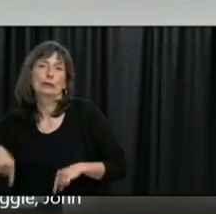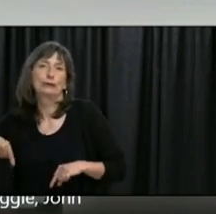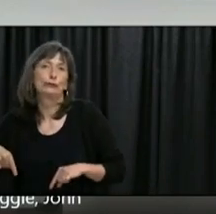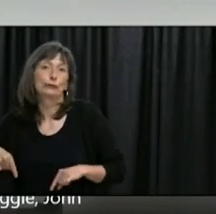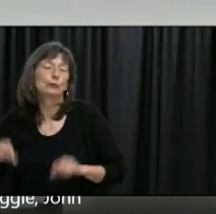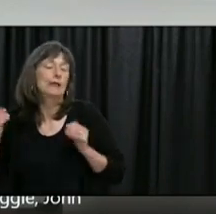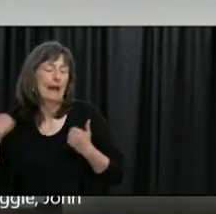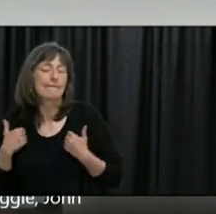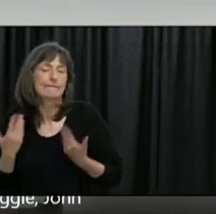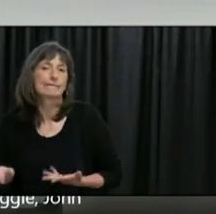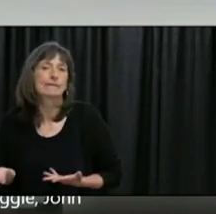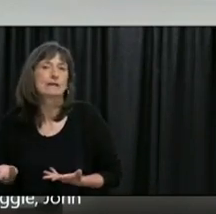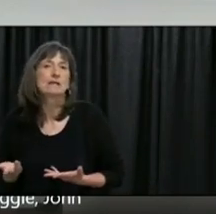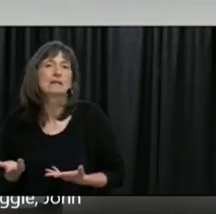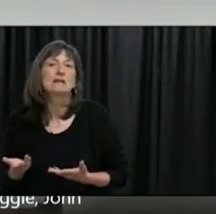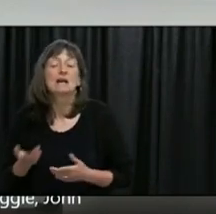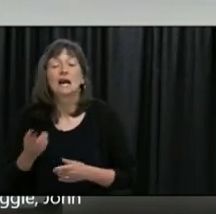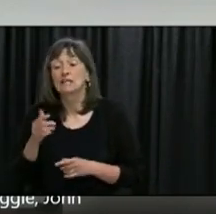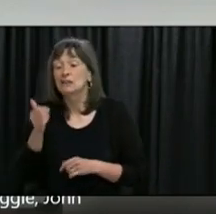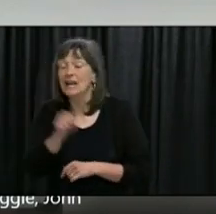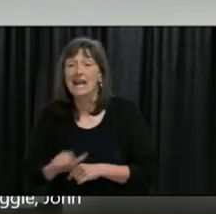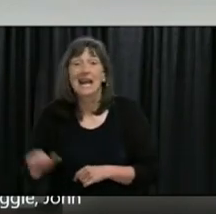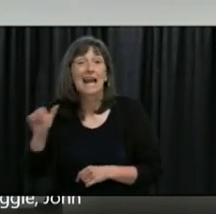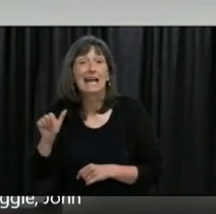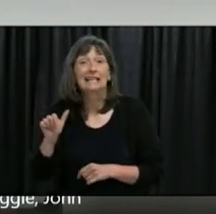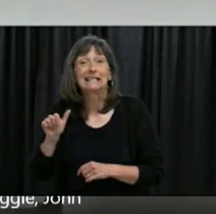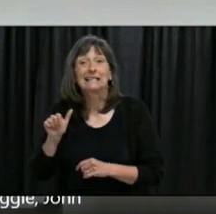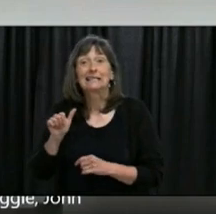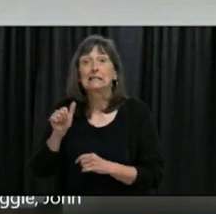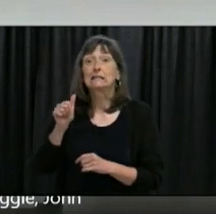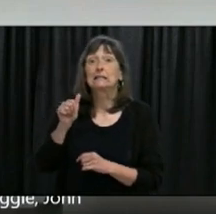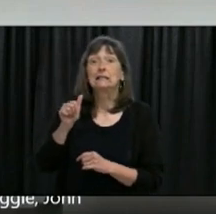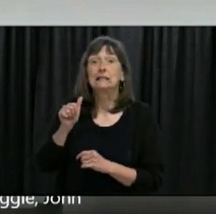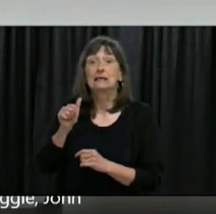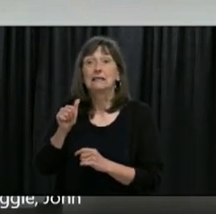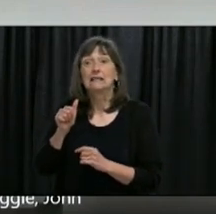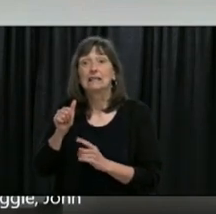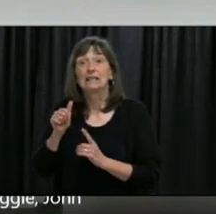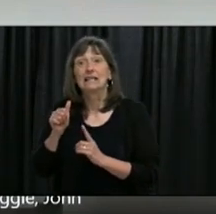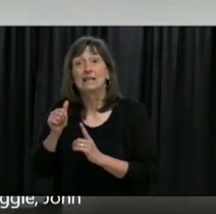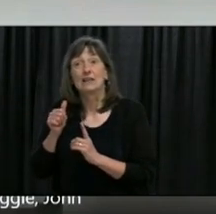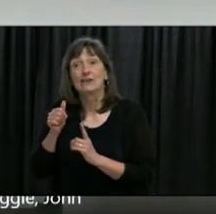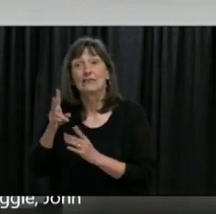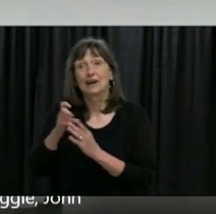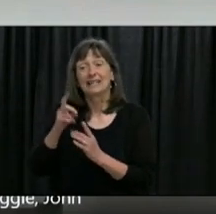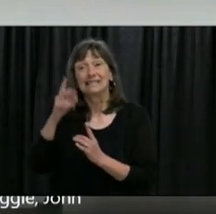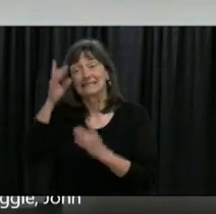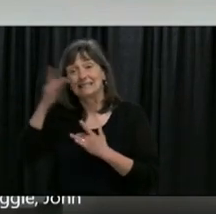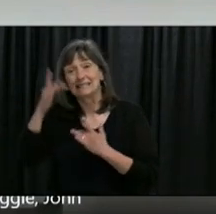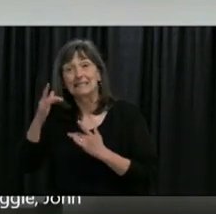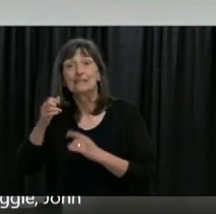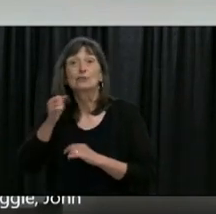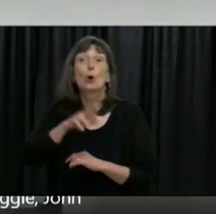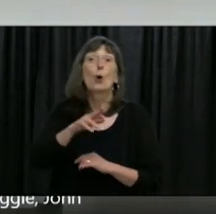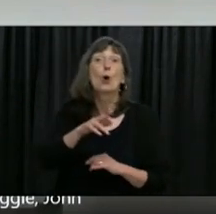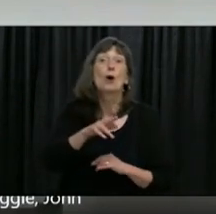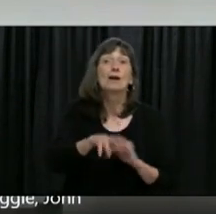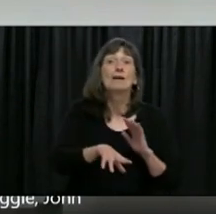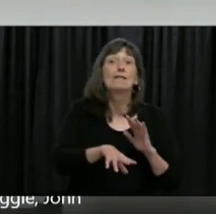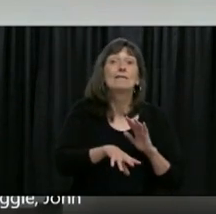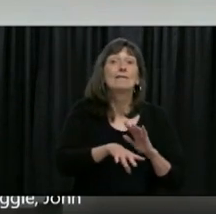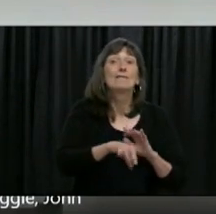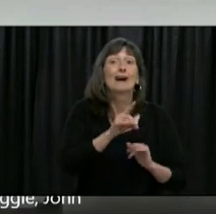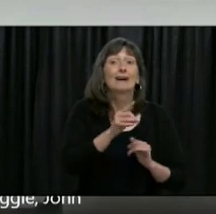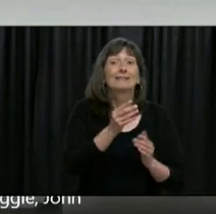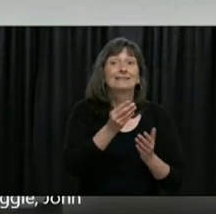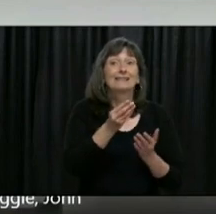between tracking an infection as tracking dodgy investments so I think that's going to be a really exciting piece coming out soon